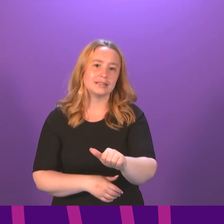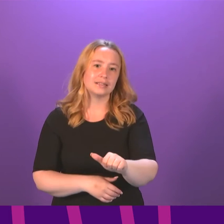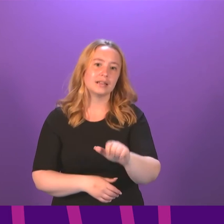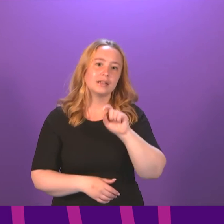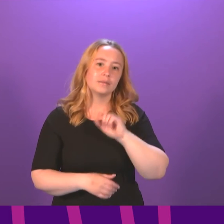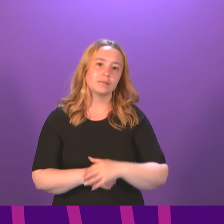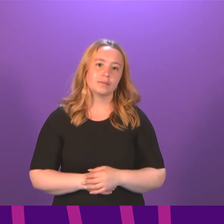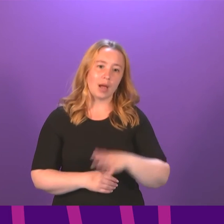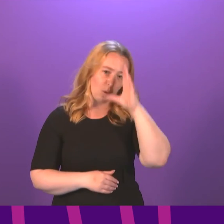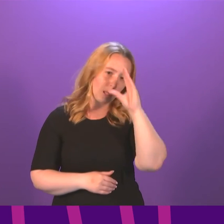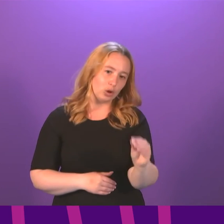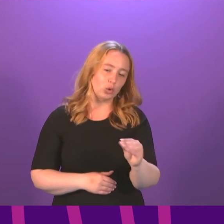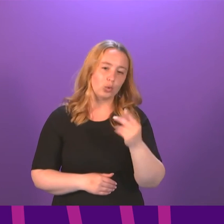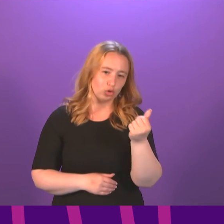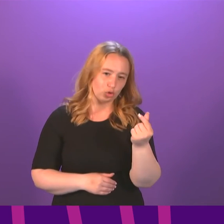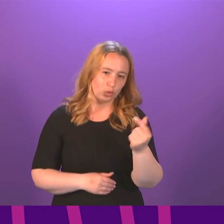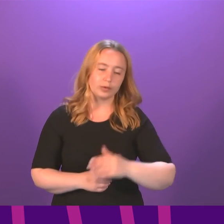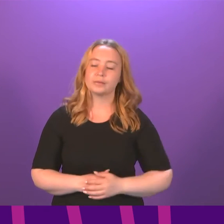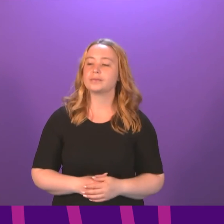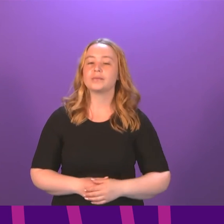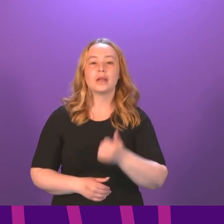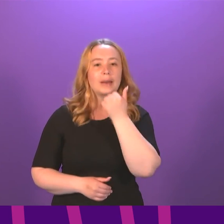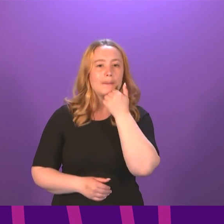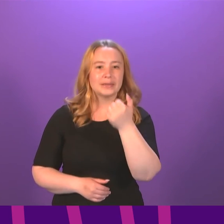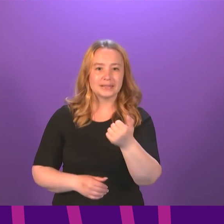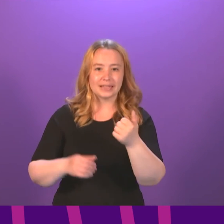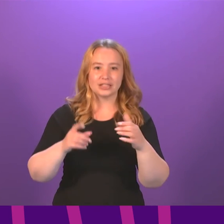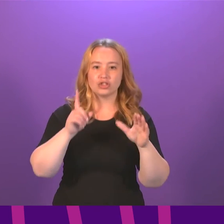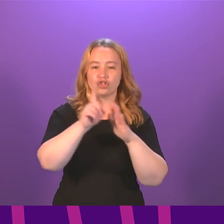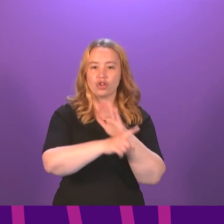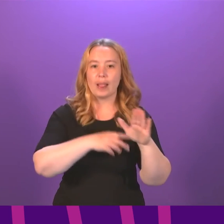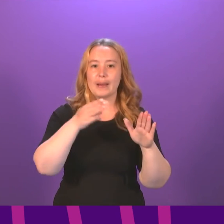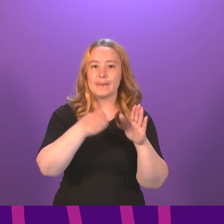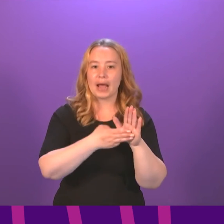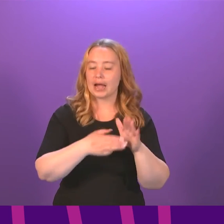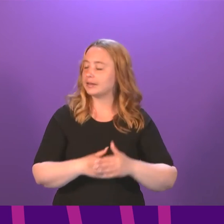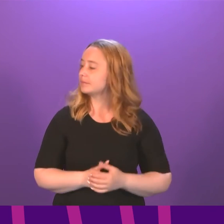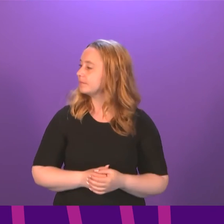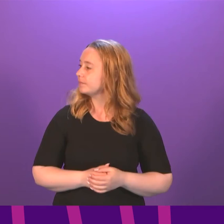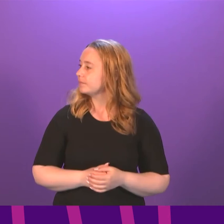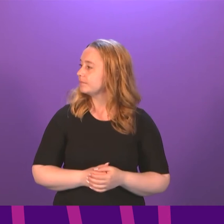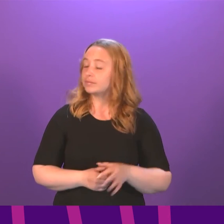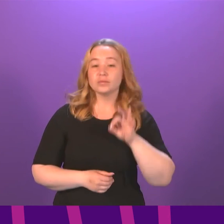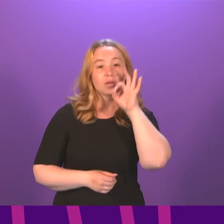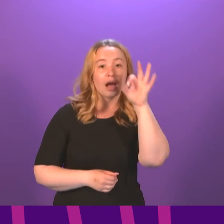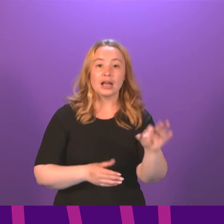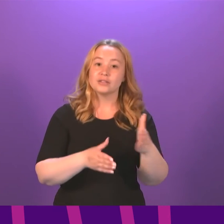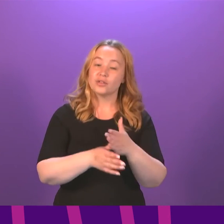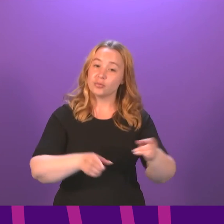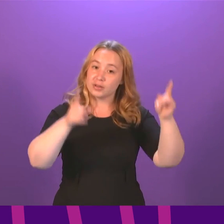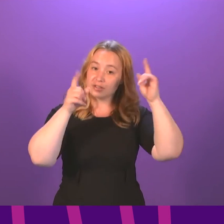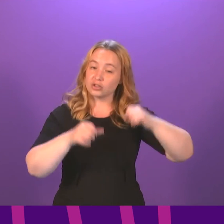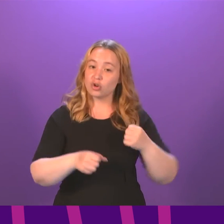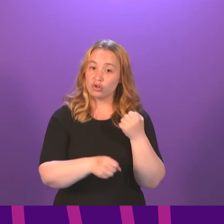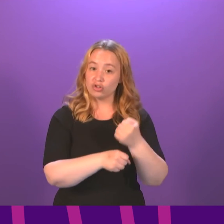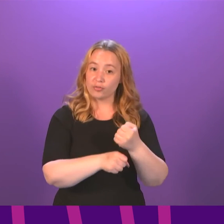to the member as soon as possible. Question number six, Julian Mackay. Thank you, Presiding Officer. To ask the First Minister what the Scottish Government